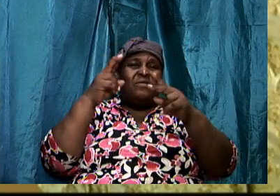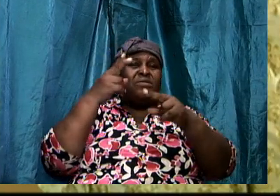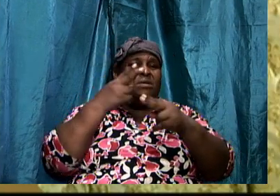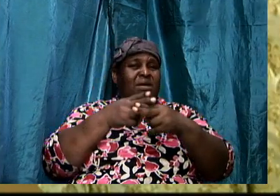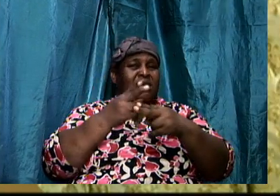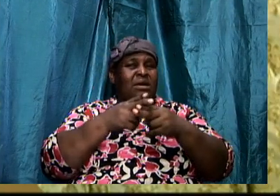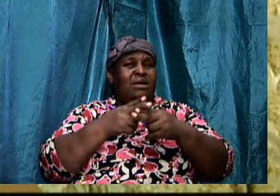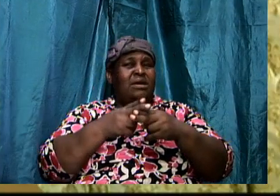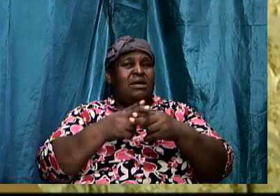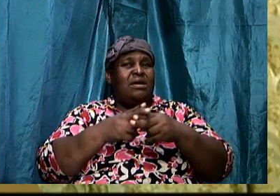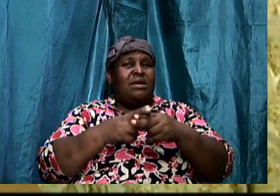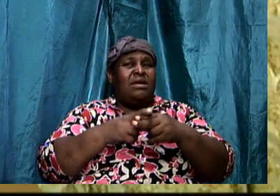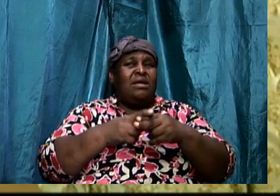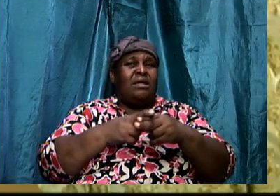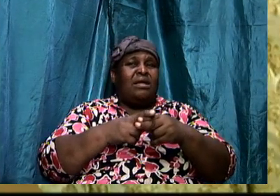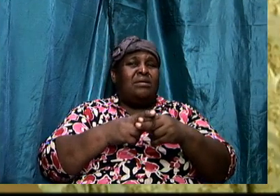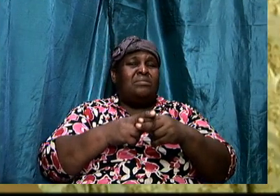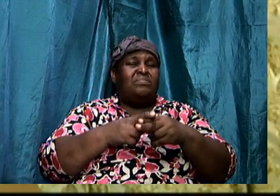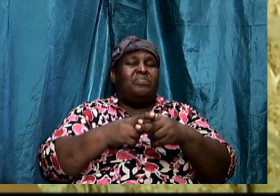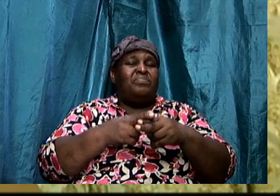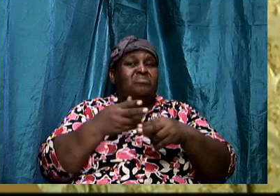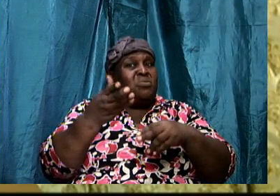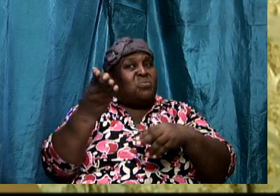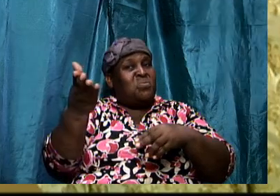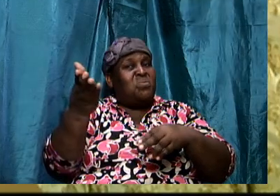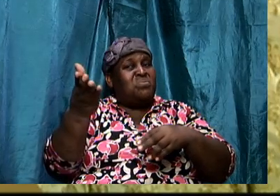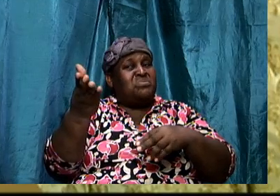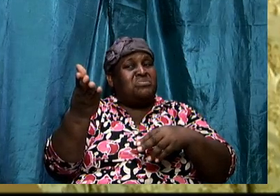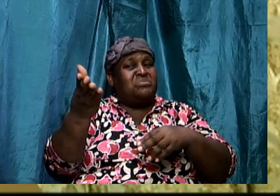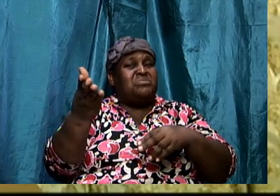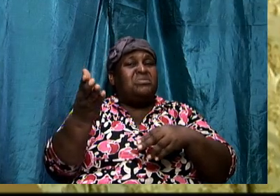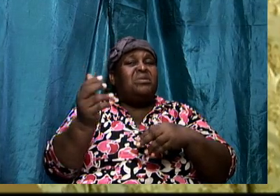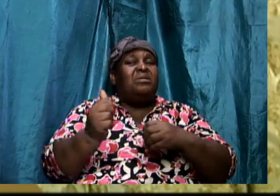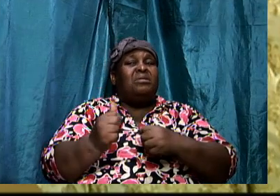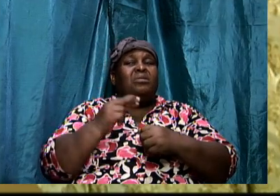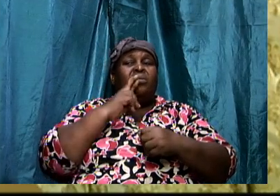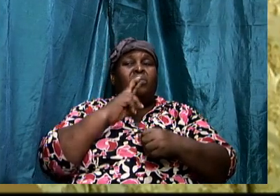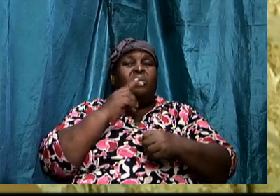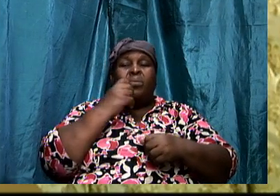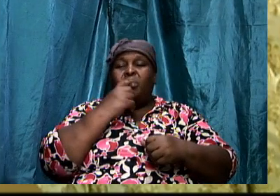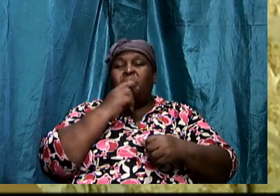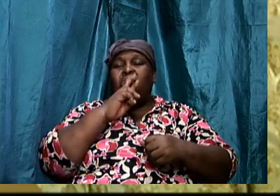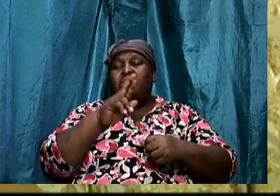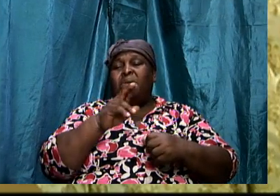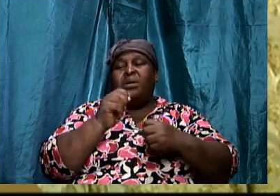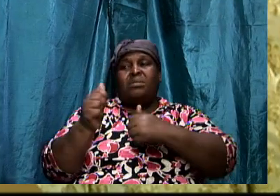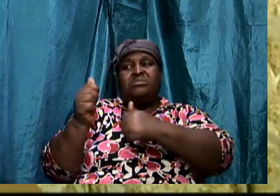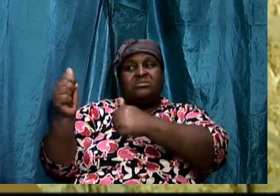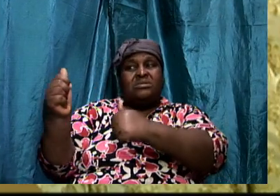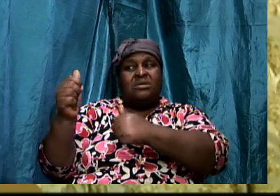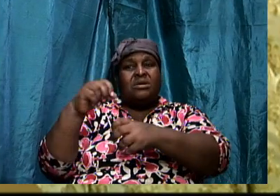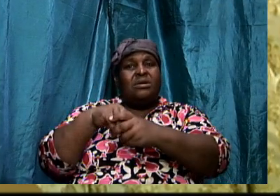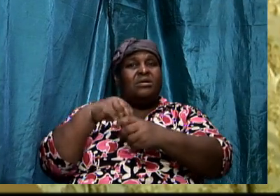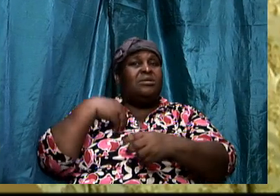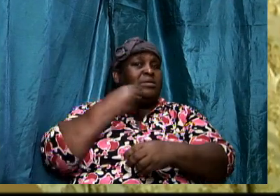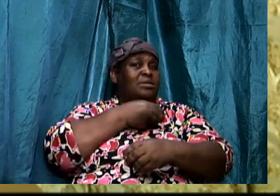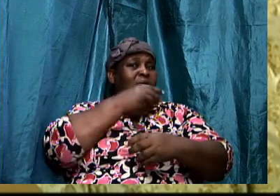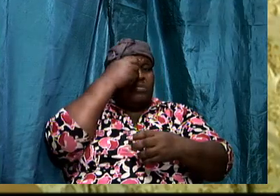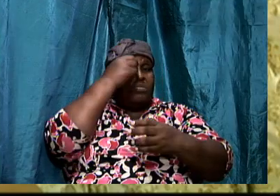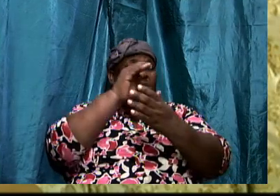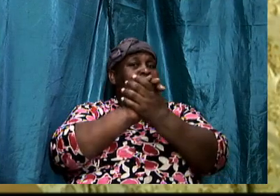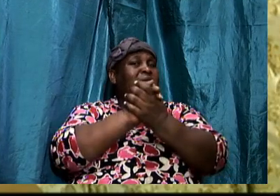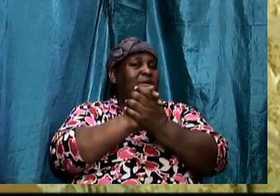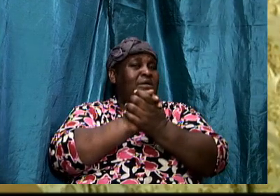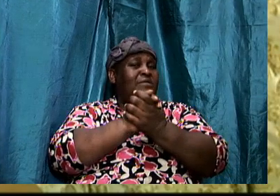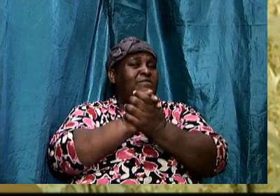about the name of Jesus. Those of us that are apostolic in our belief, we believe